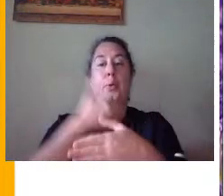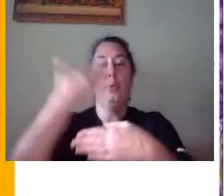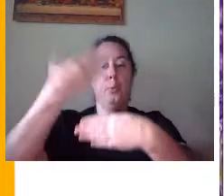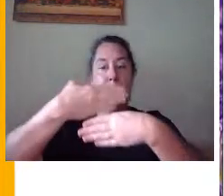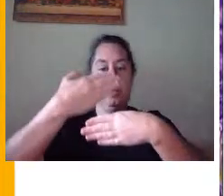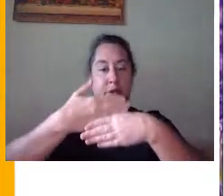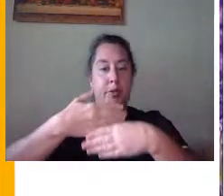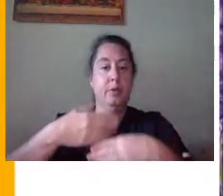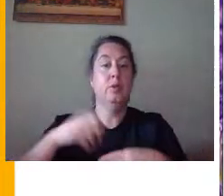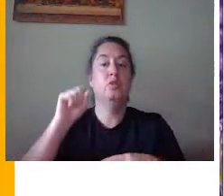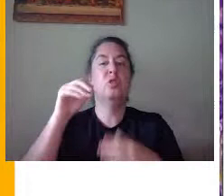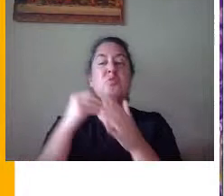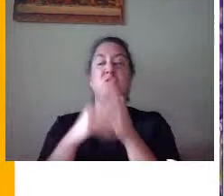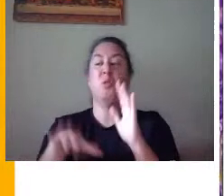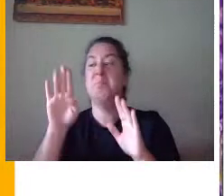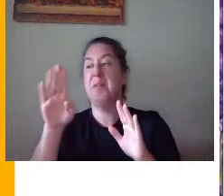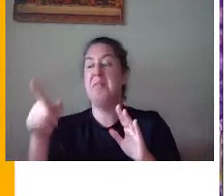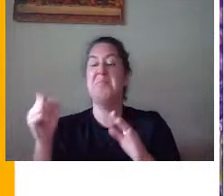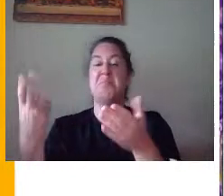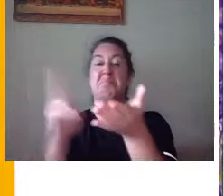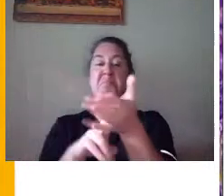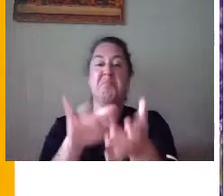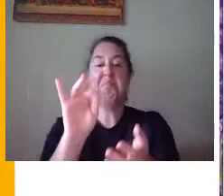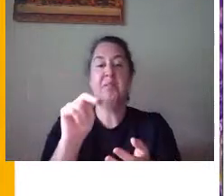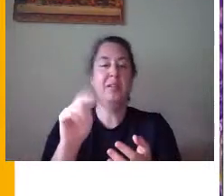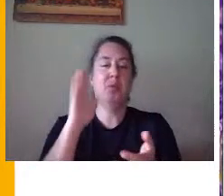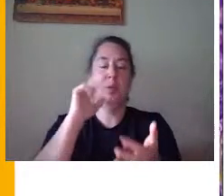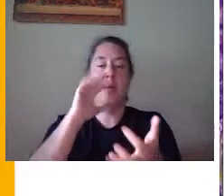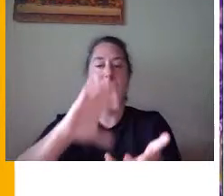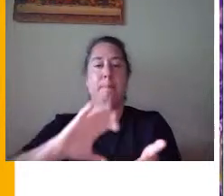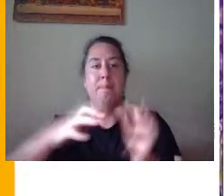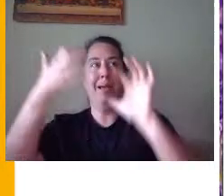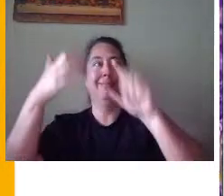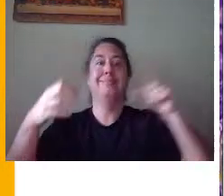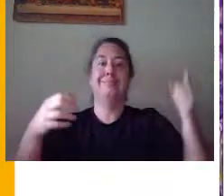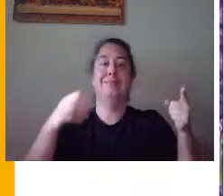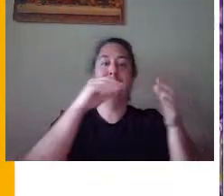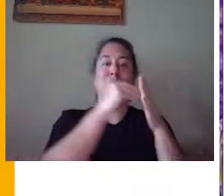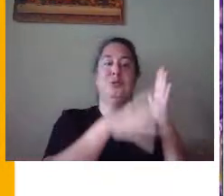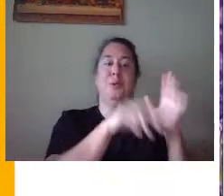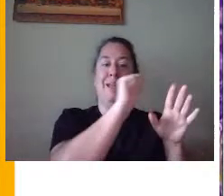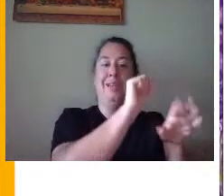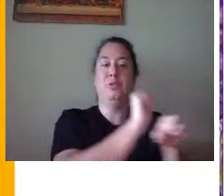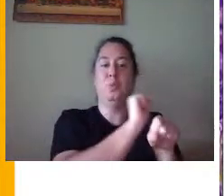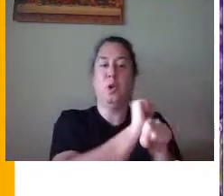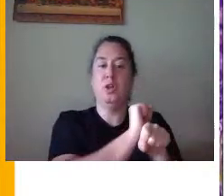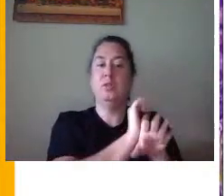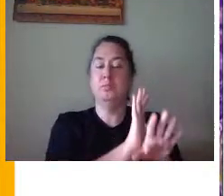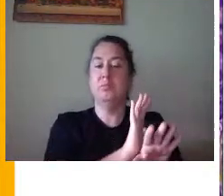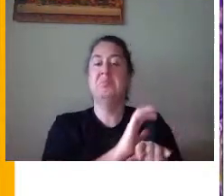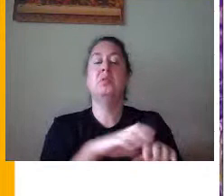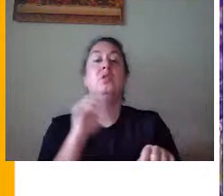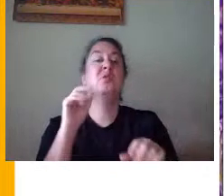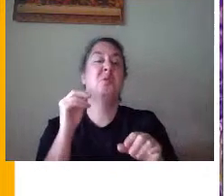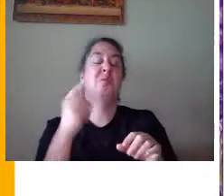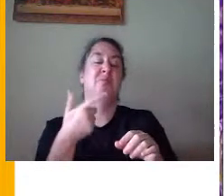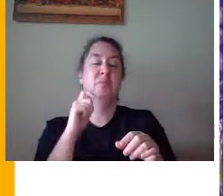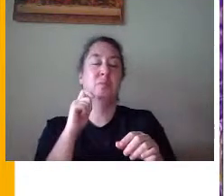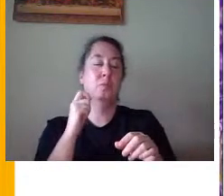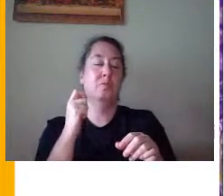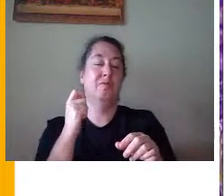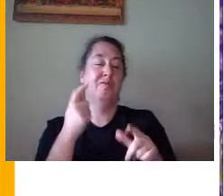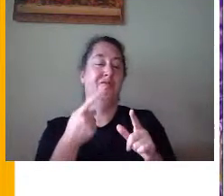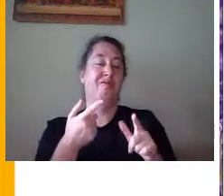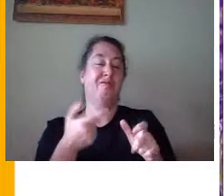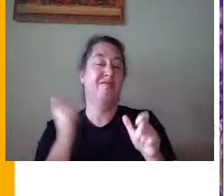can have student B log into that one and it won't mess up anything student A is doing. So these are some really quick and